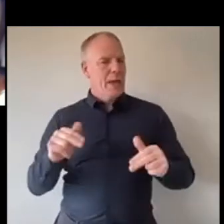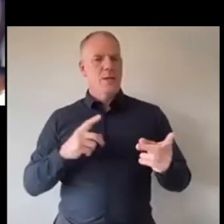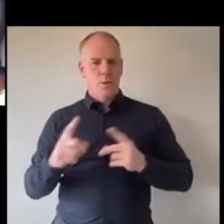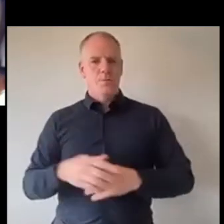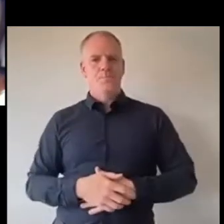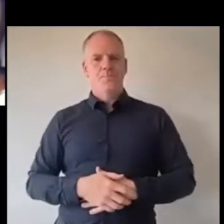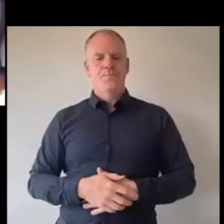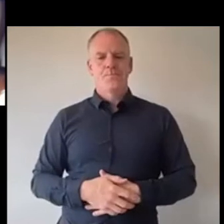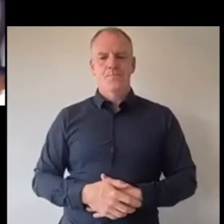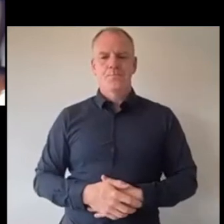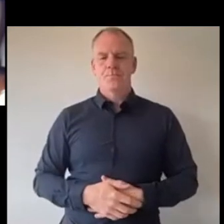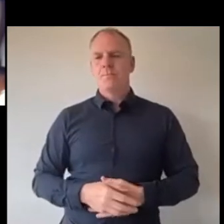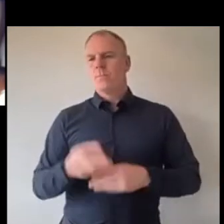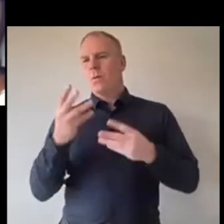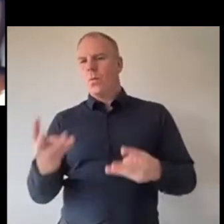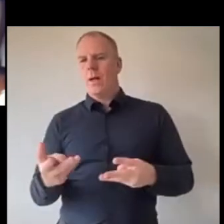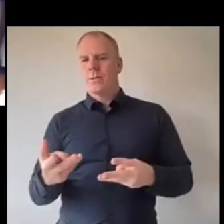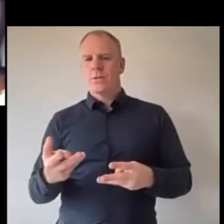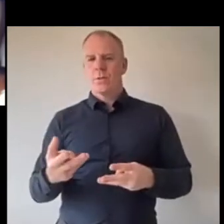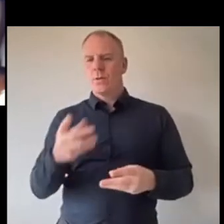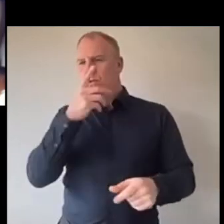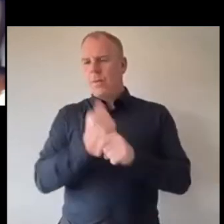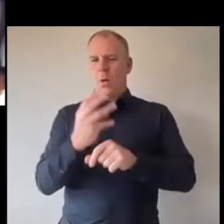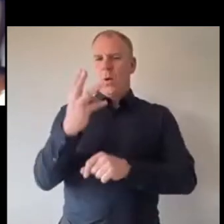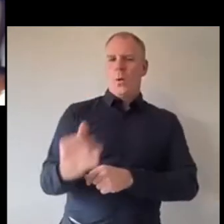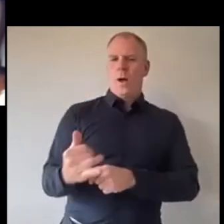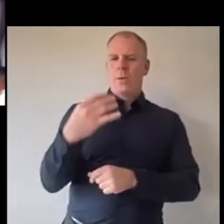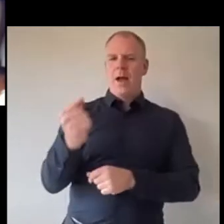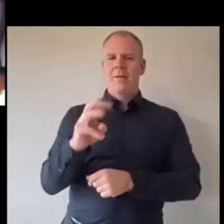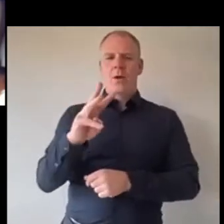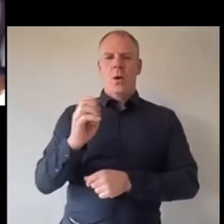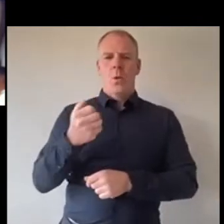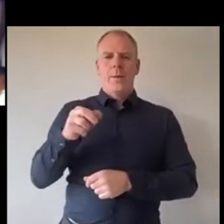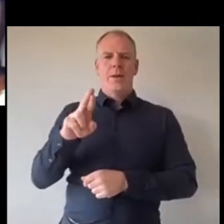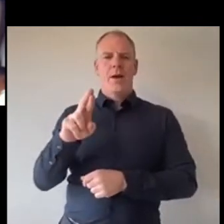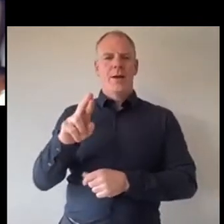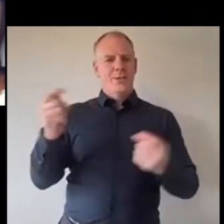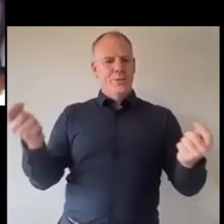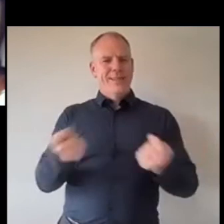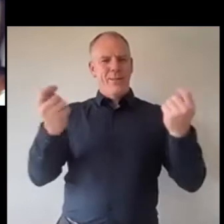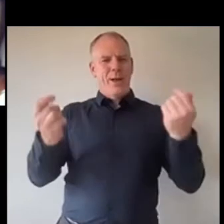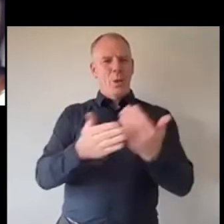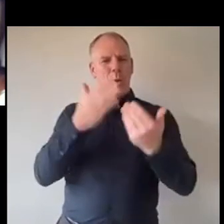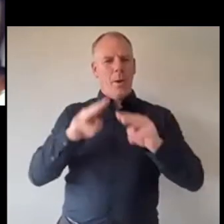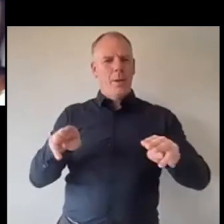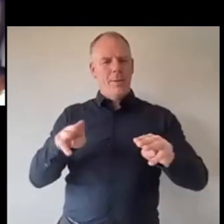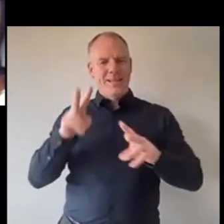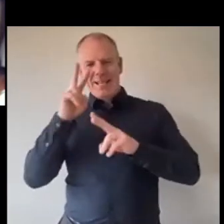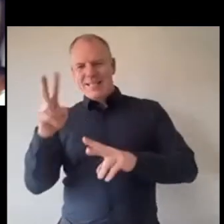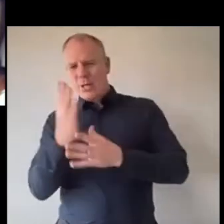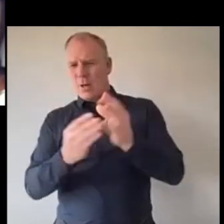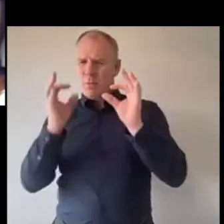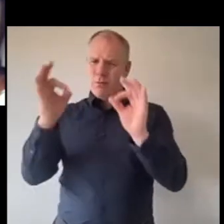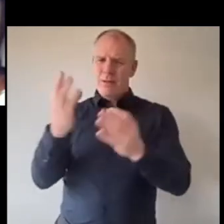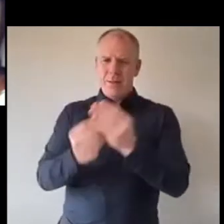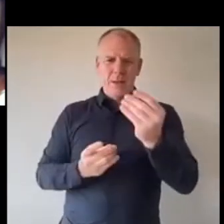I want to come to kind of why we're having this webinar we're having this to celebrate young people to look at some of the extraordinary things they've done especially during